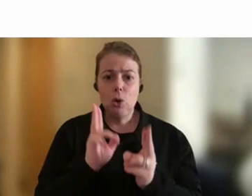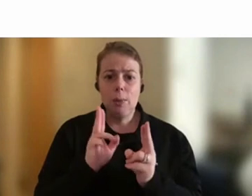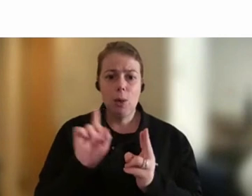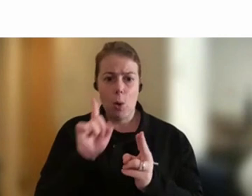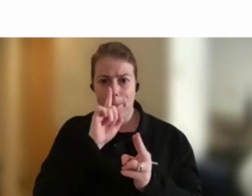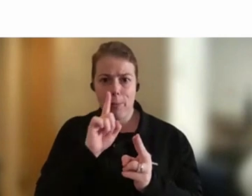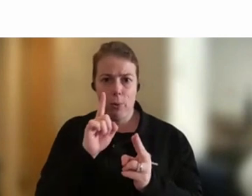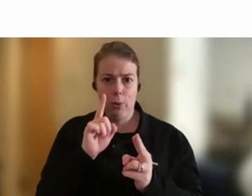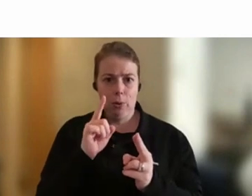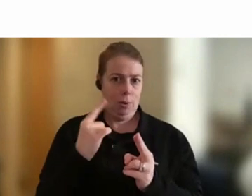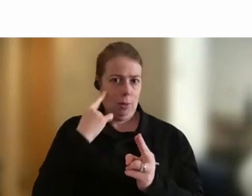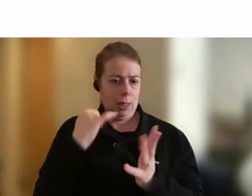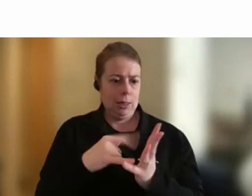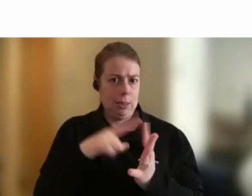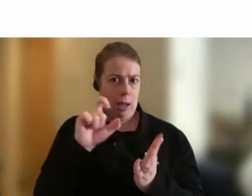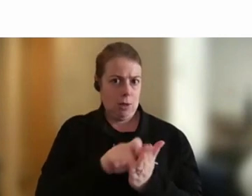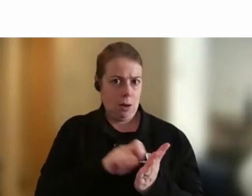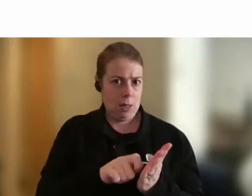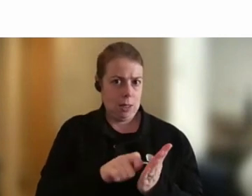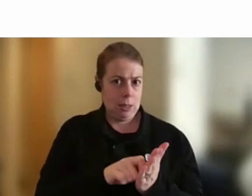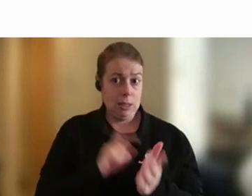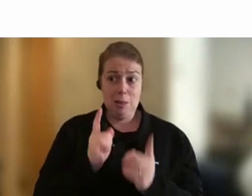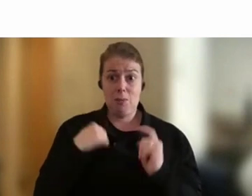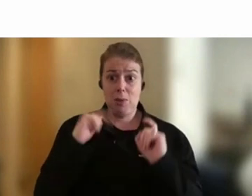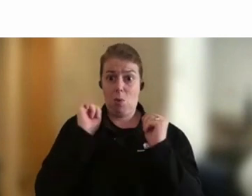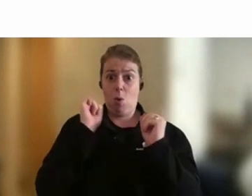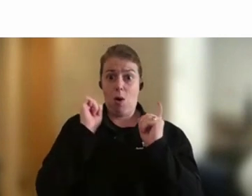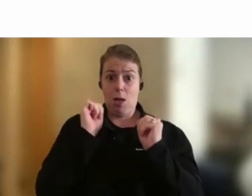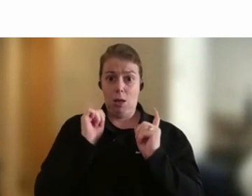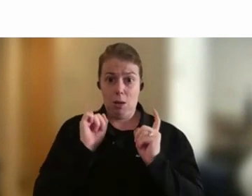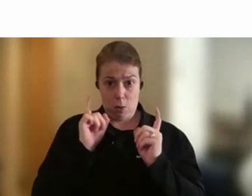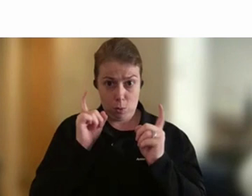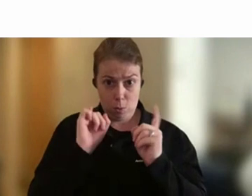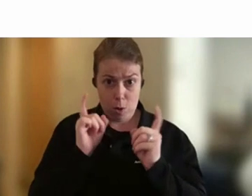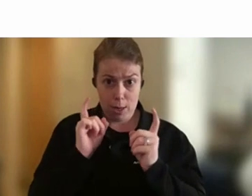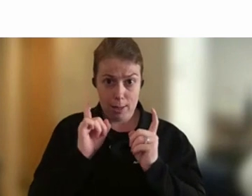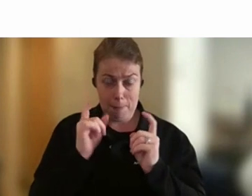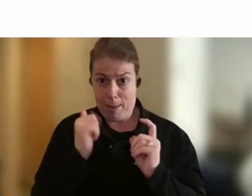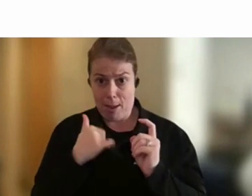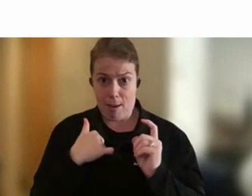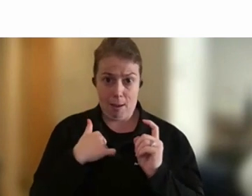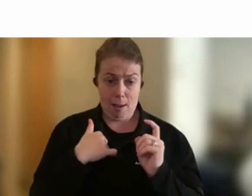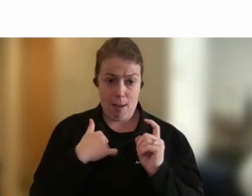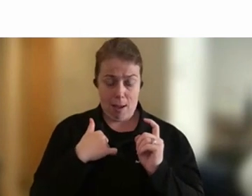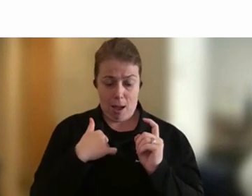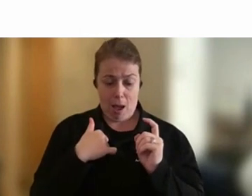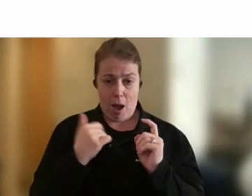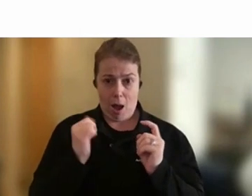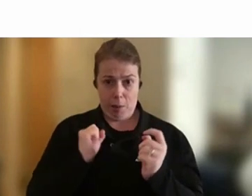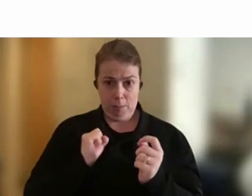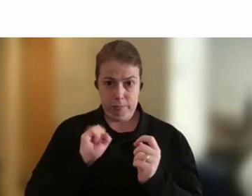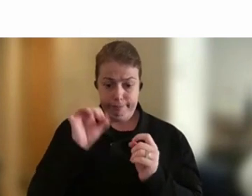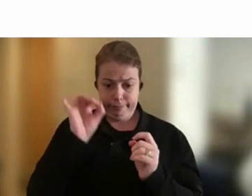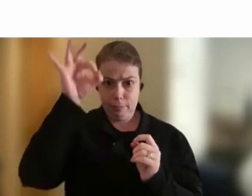I do still worry sometimes that I'm somehow upsetting the natural order of things. But all of the